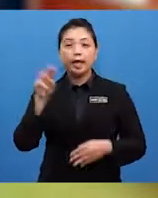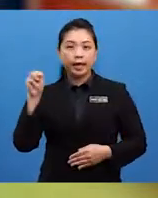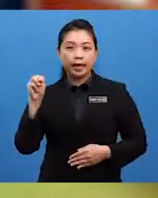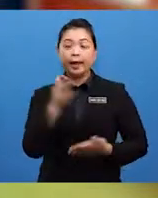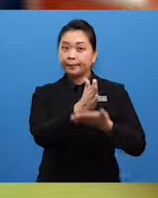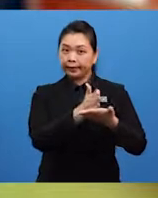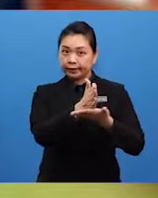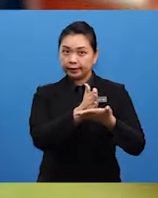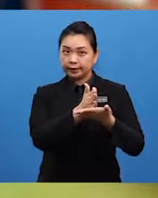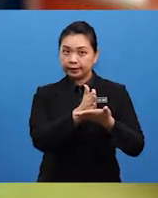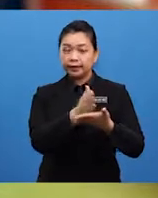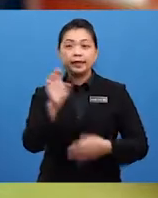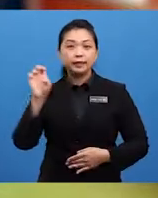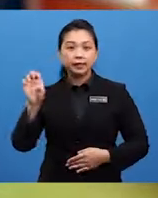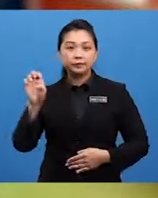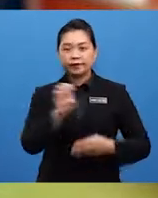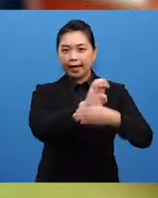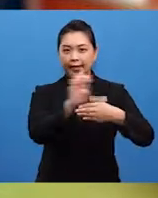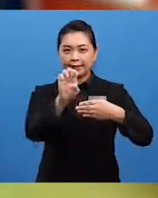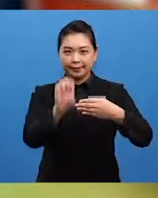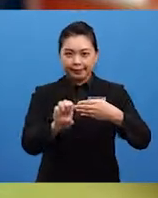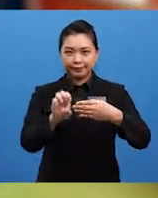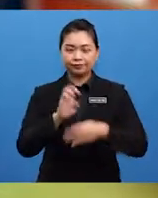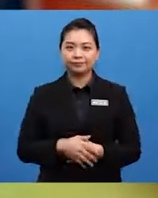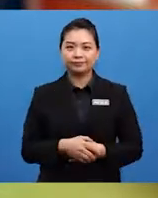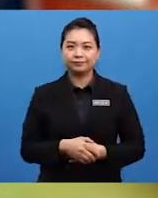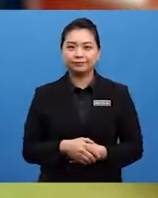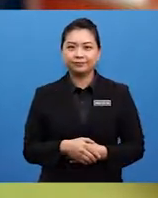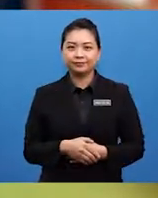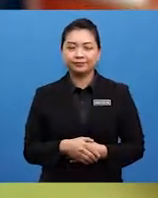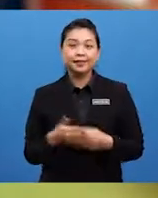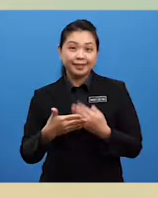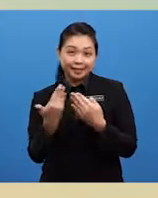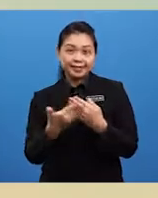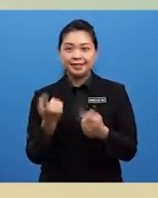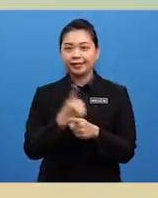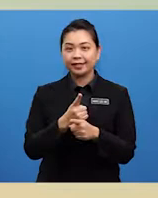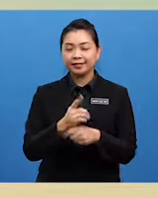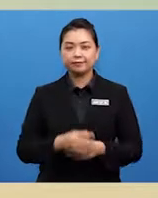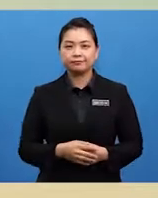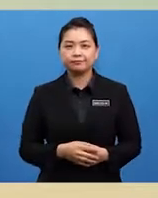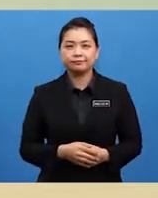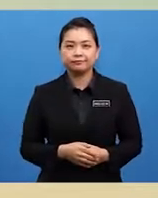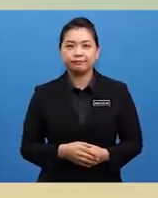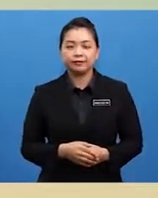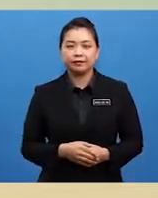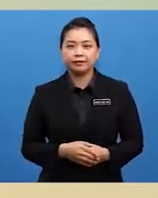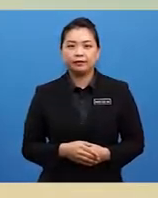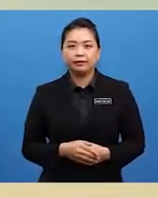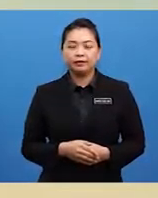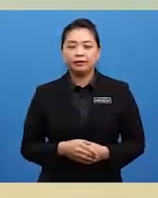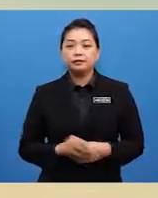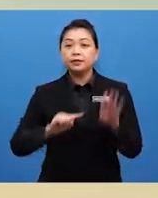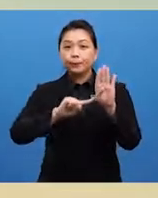for middle, and E for ending. Easy, right? The beginning